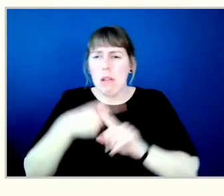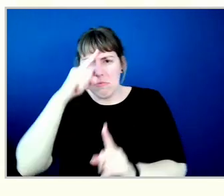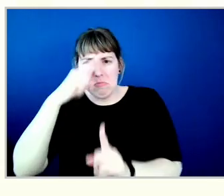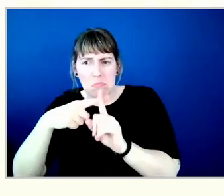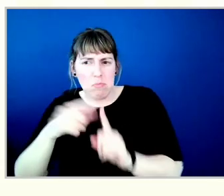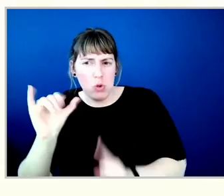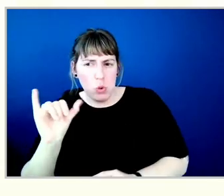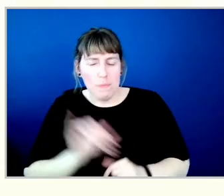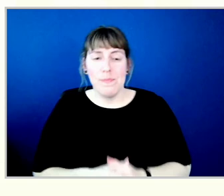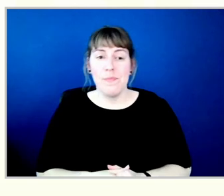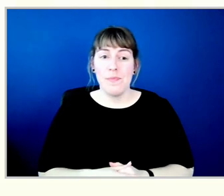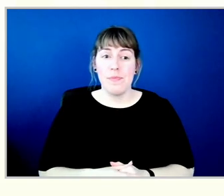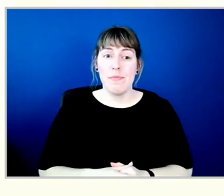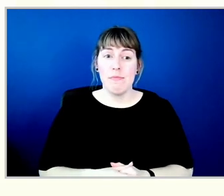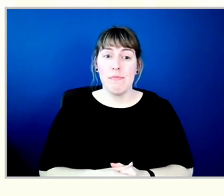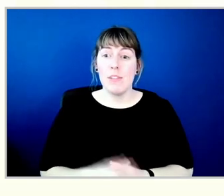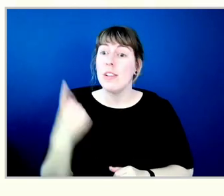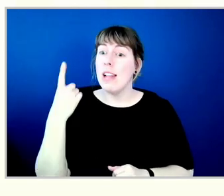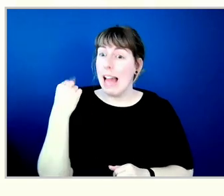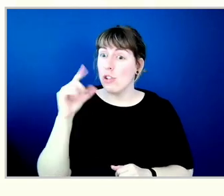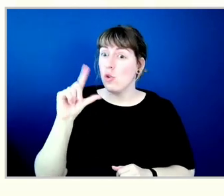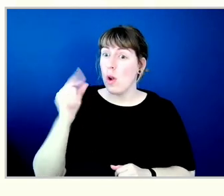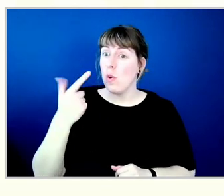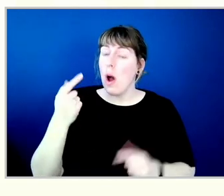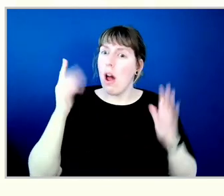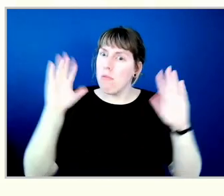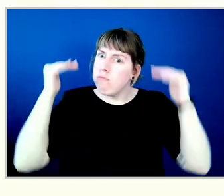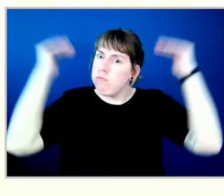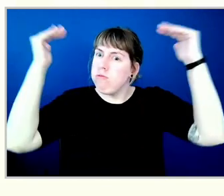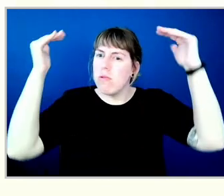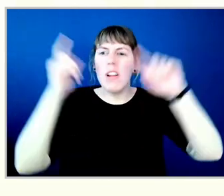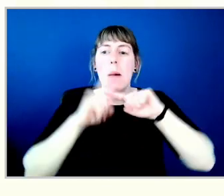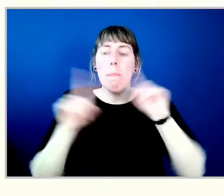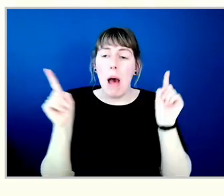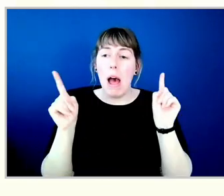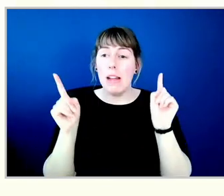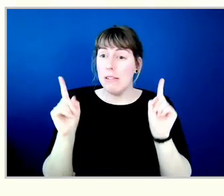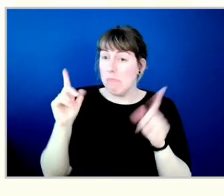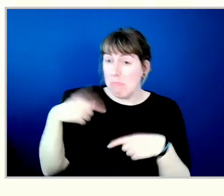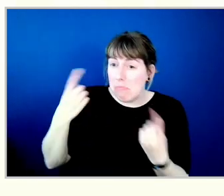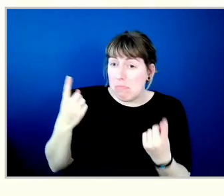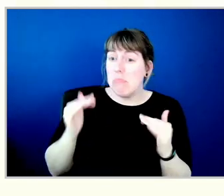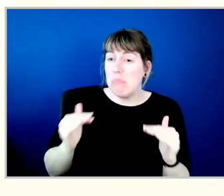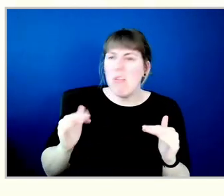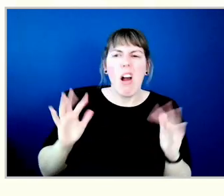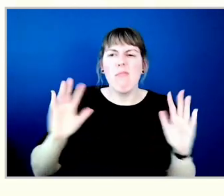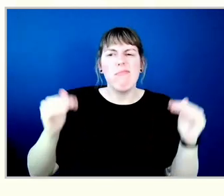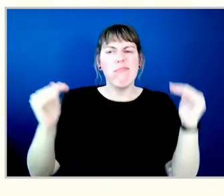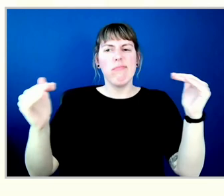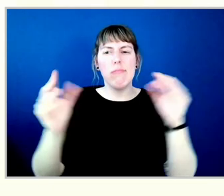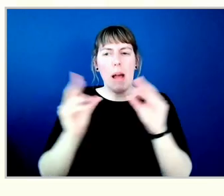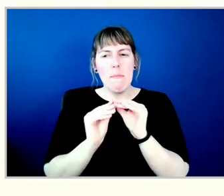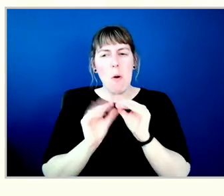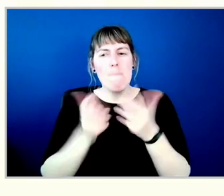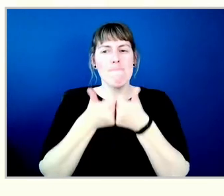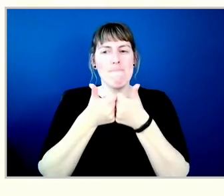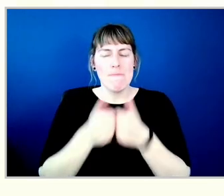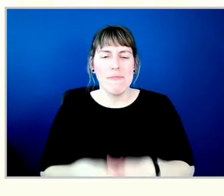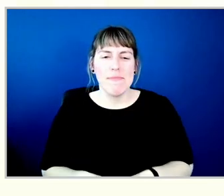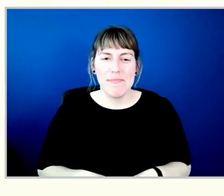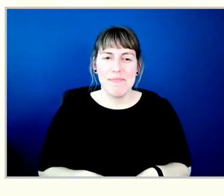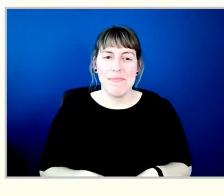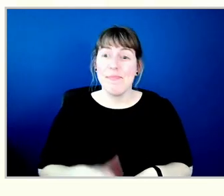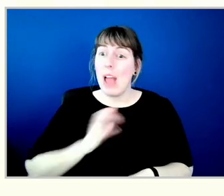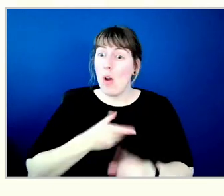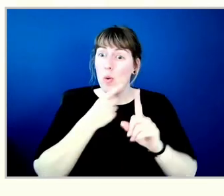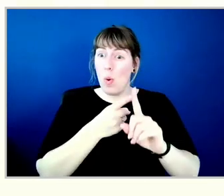Not as high as what we achieved in 2021, but more ambitious than our historical trends before that. They reflect that while we